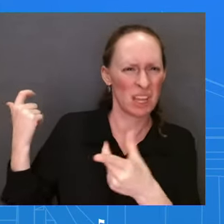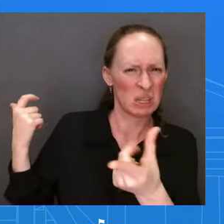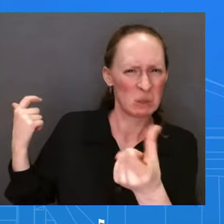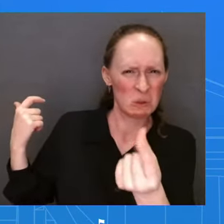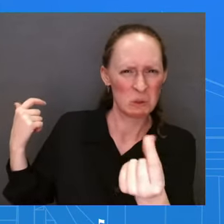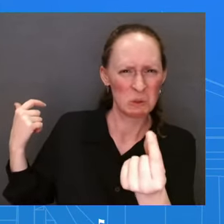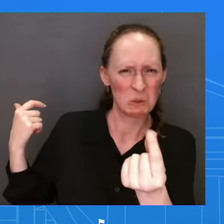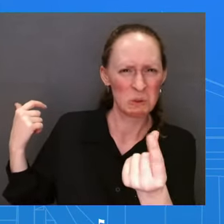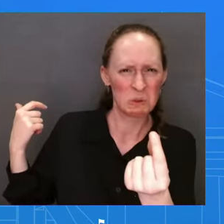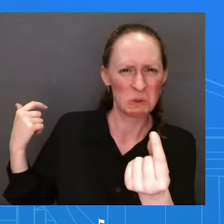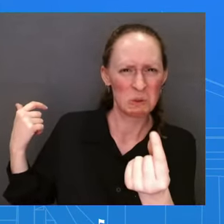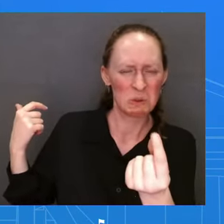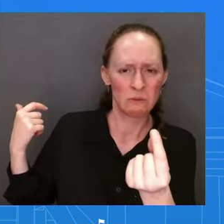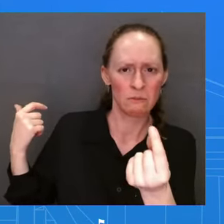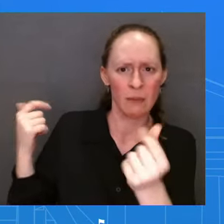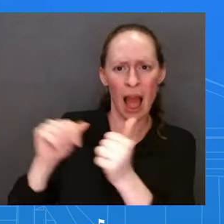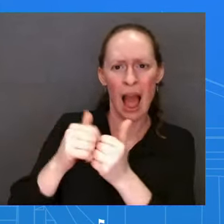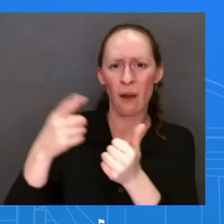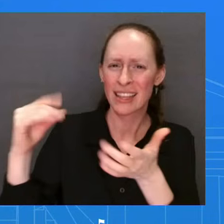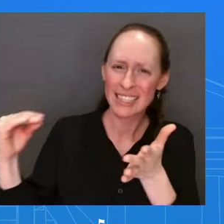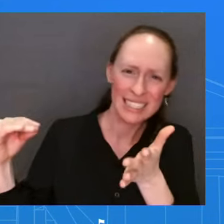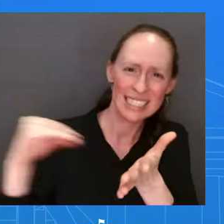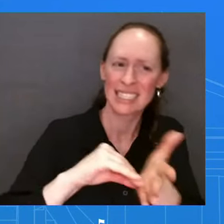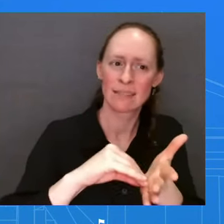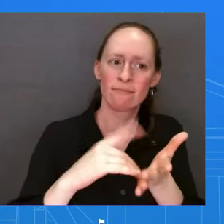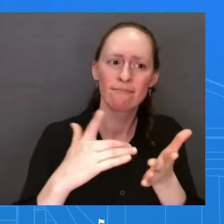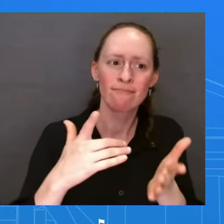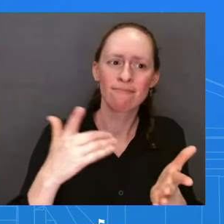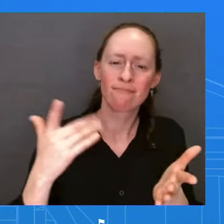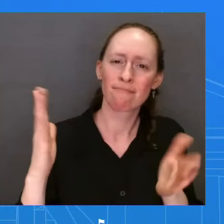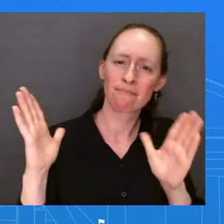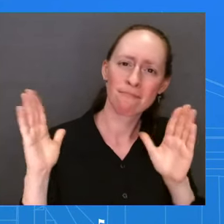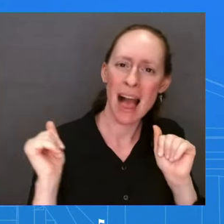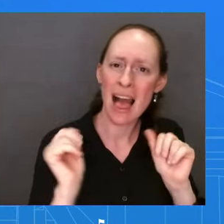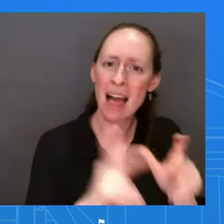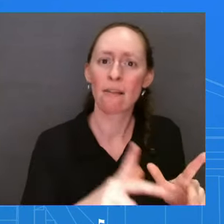I'm going to have to take that. I just don't have an update for you today on that.